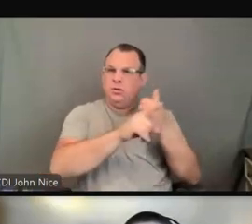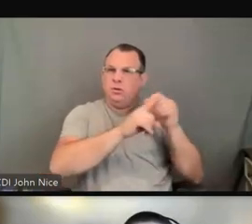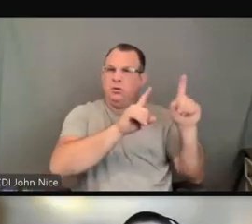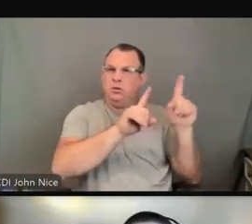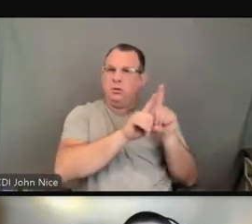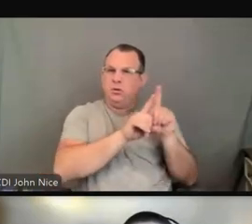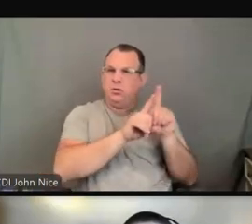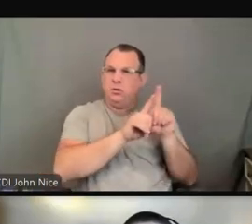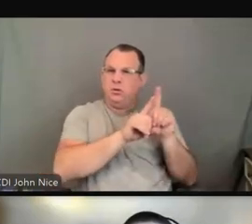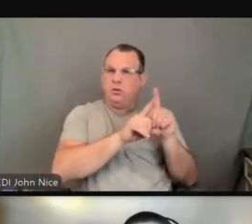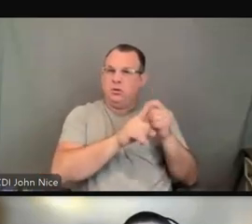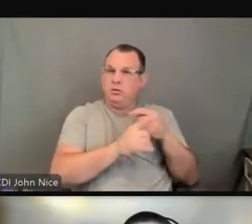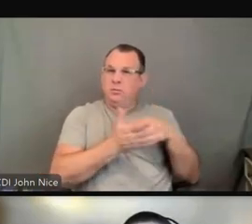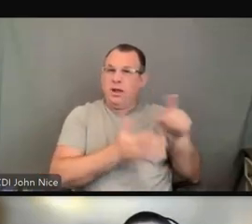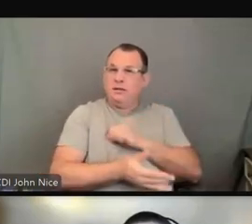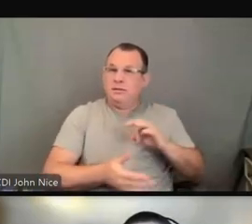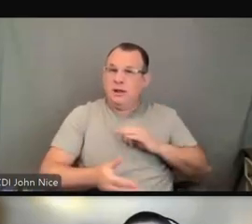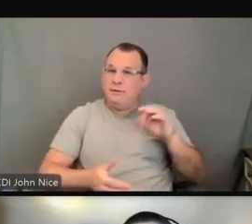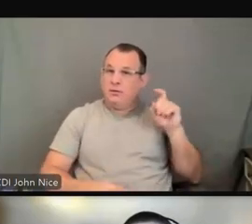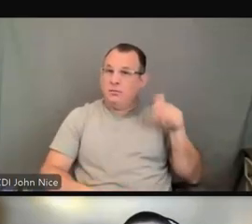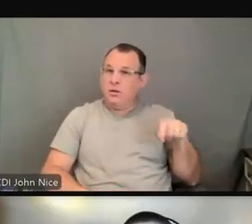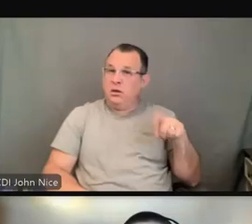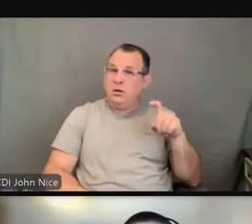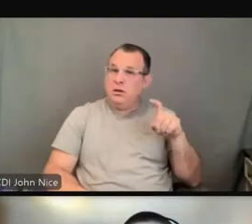interpreter if the companion is paid staff?